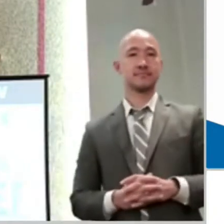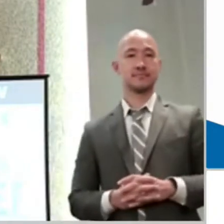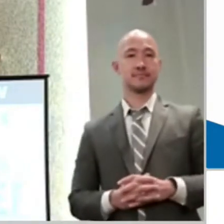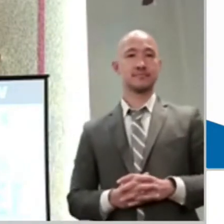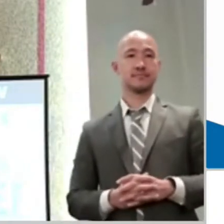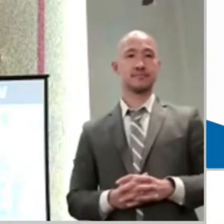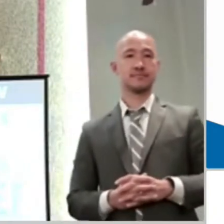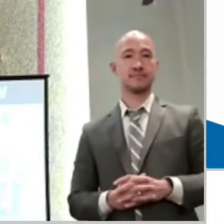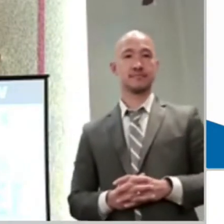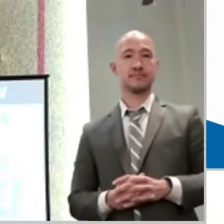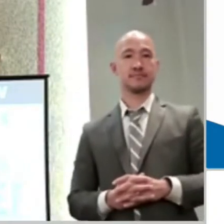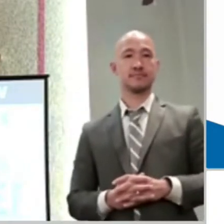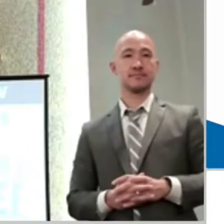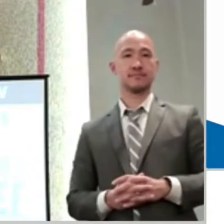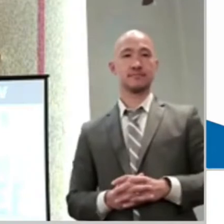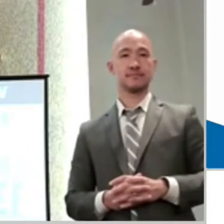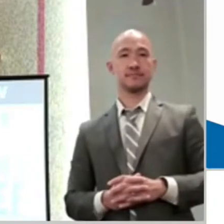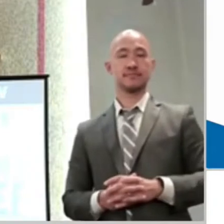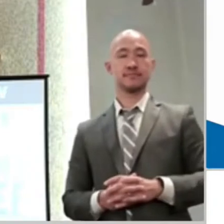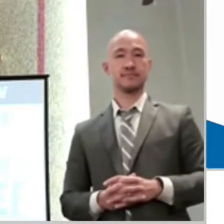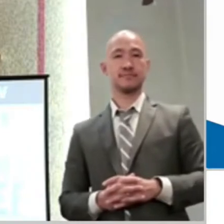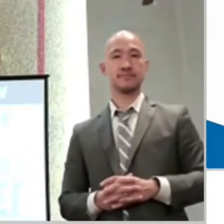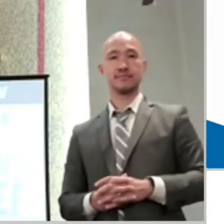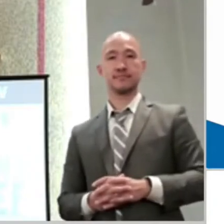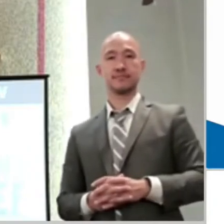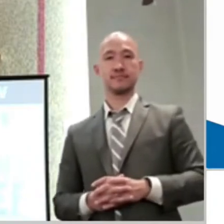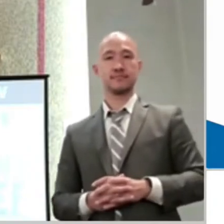believe, but I sometimes don't.